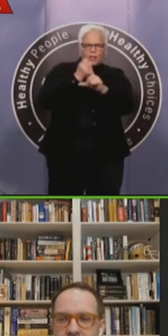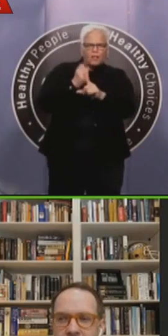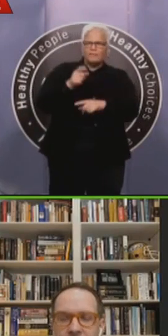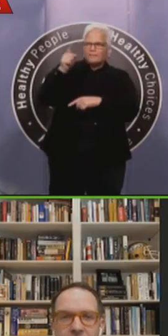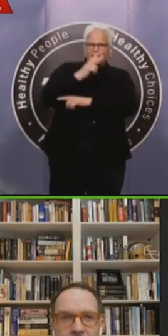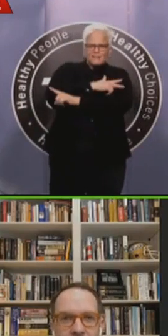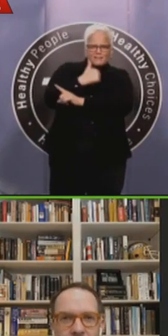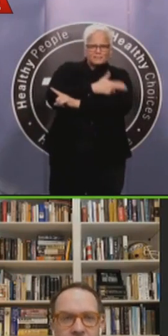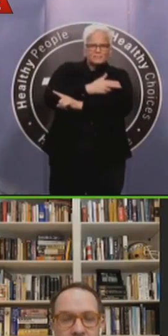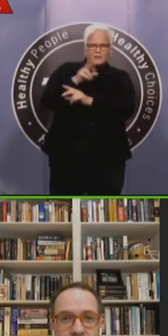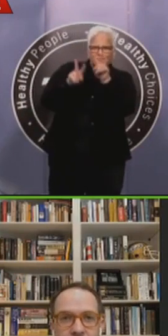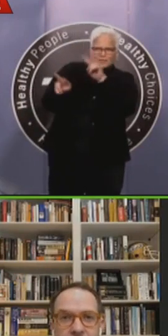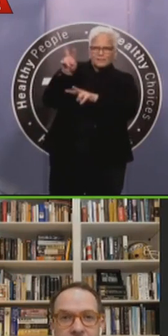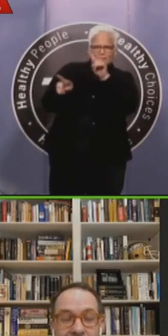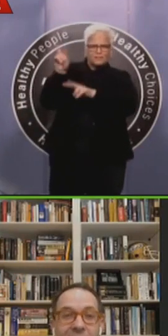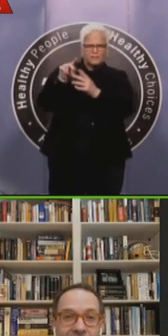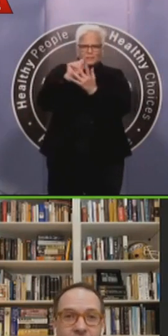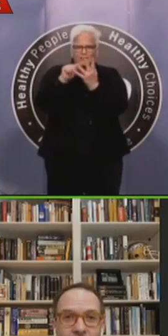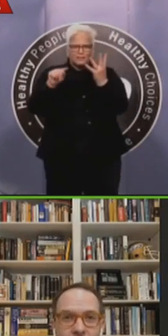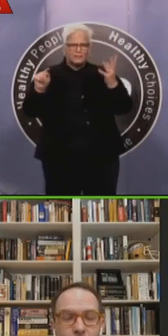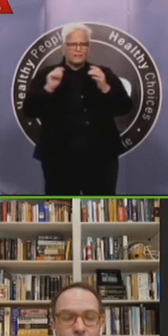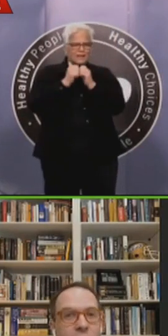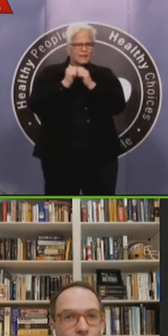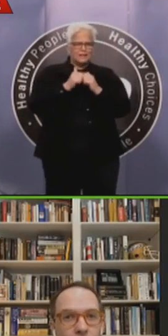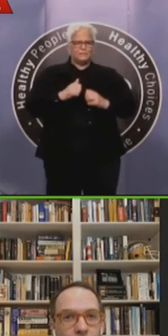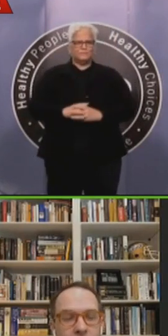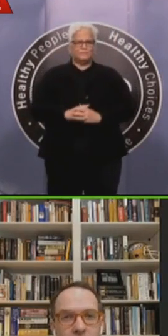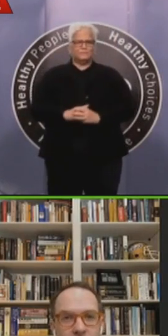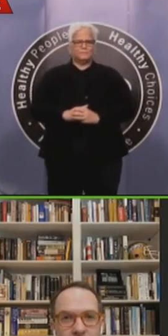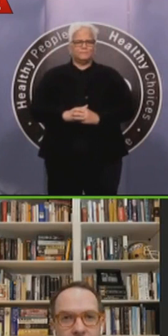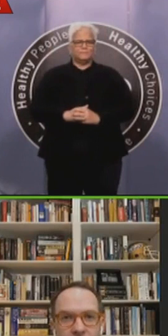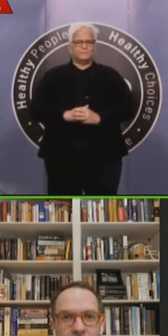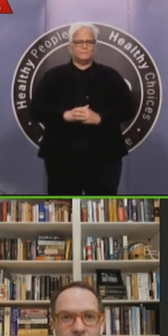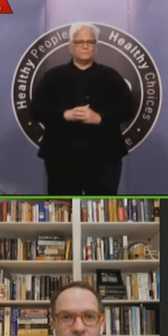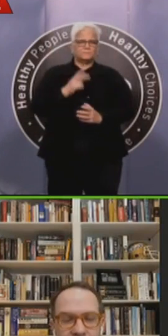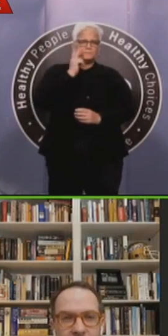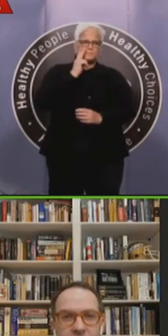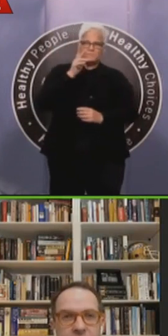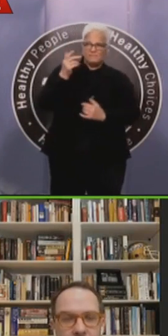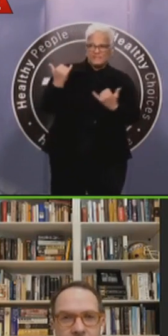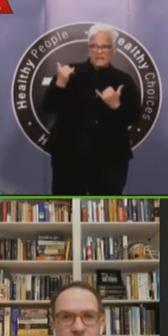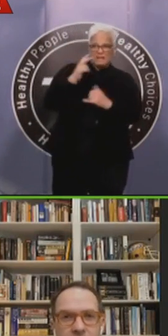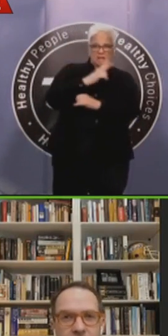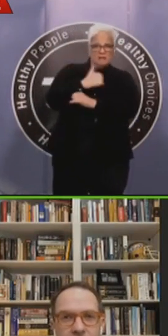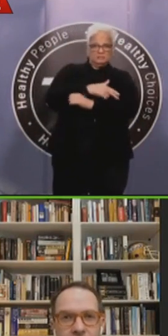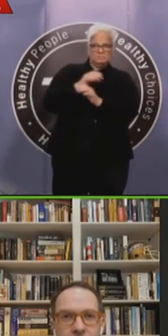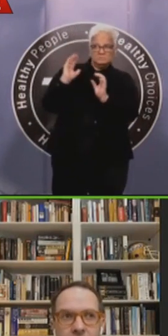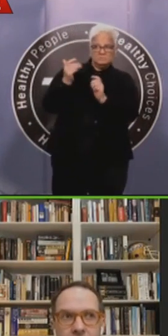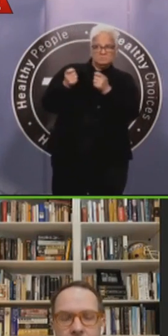that peak and that healthcare system can handle moving forward, the number of people that get the virus and need